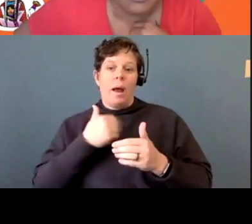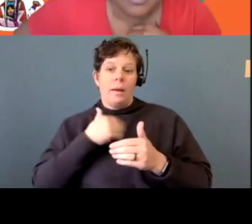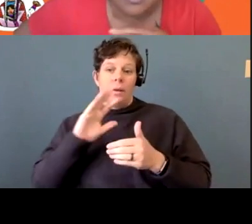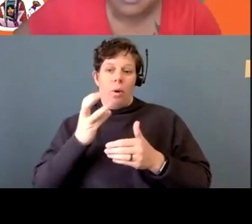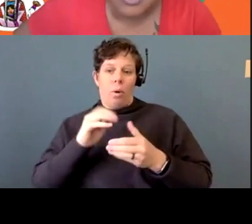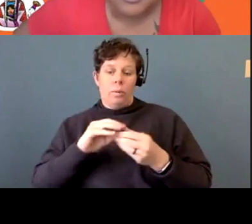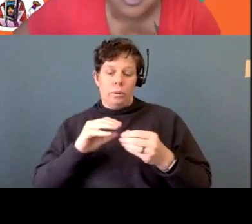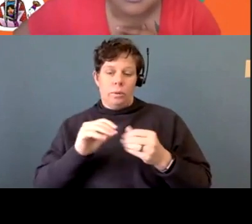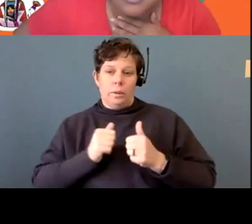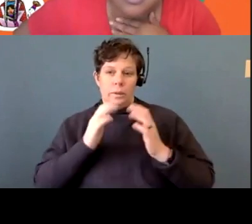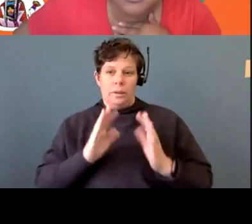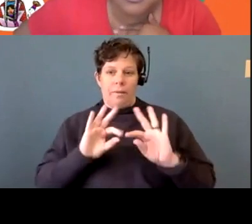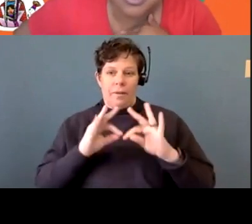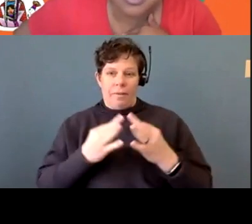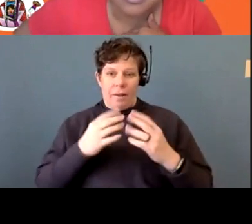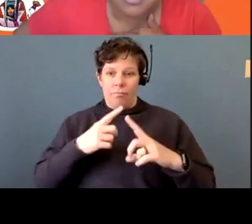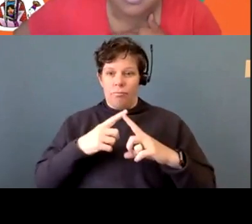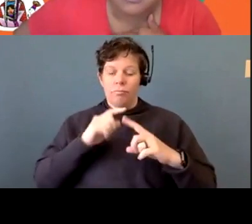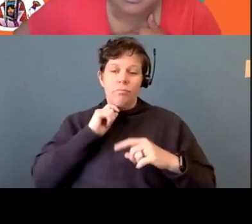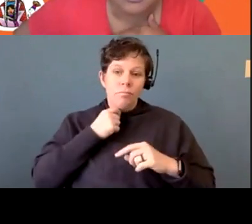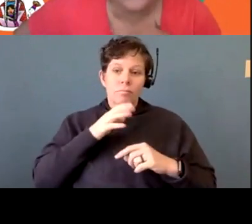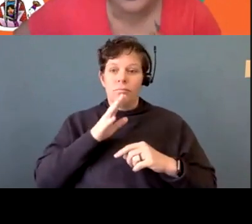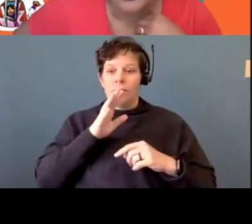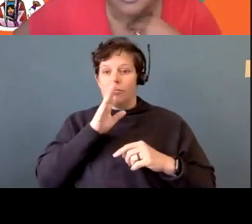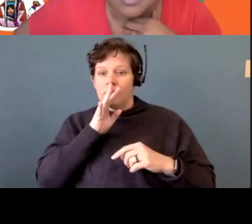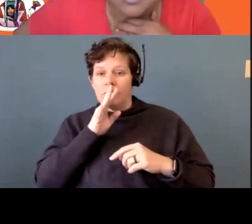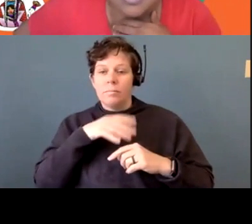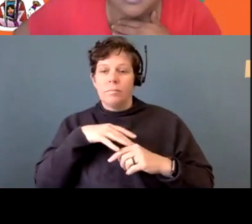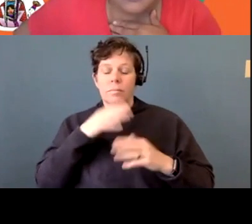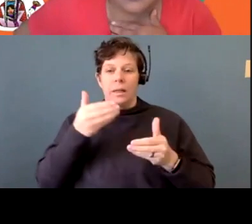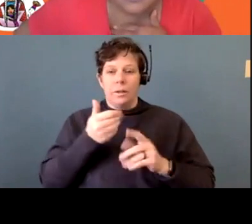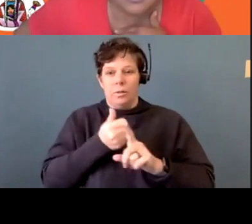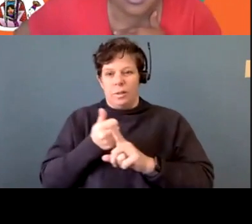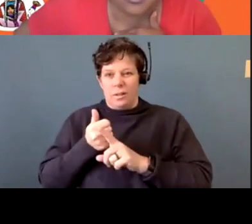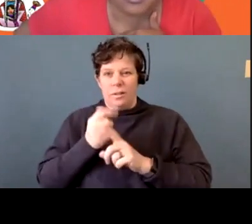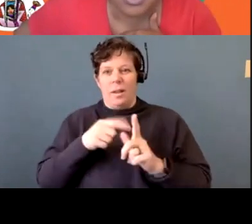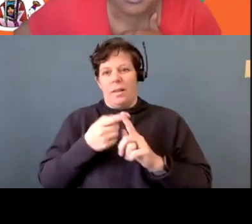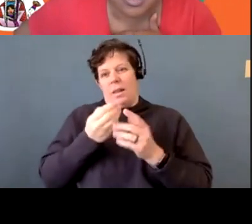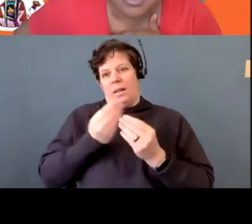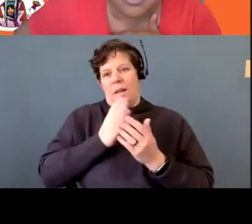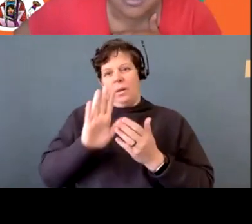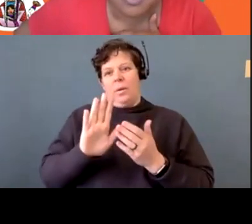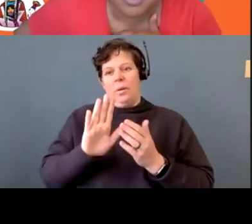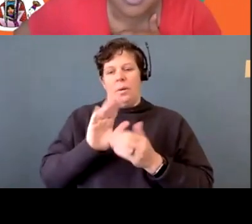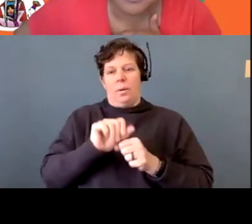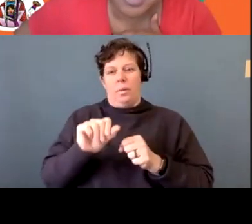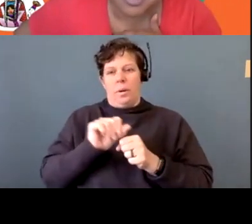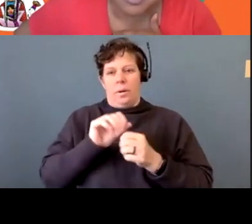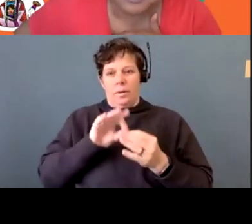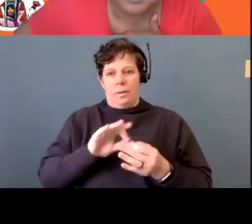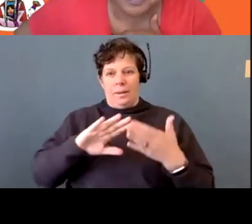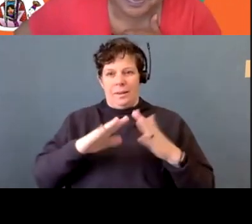if you don't mind unmuting yourselves and then introducing us and letting us know, are introducing yourselves to us and letting us know what your work is in community,